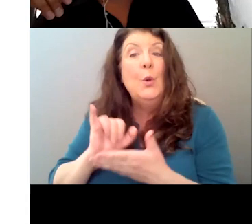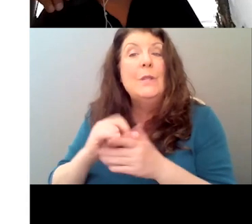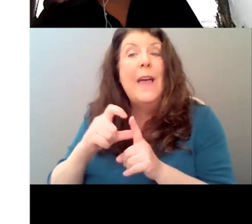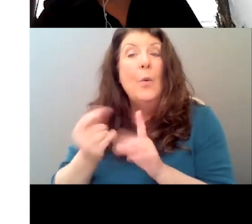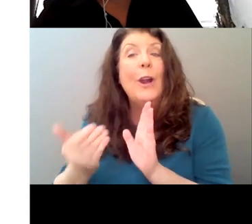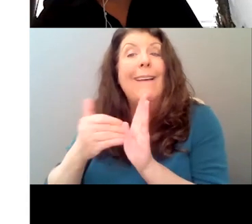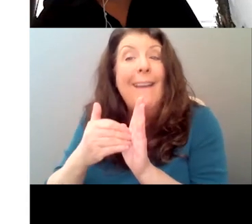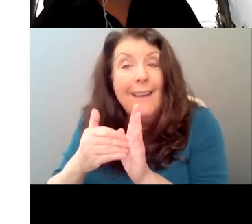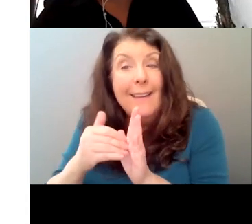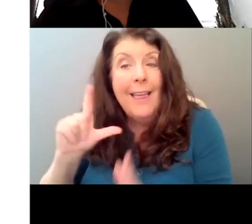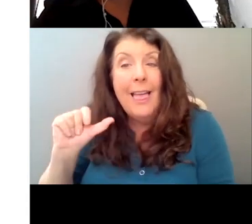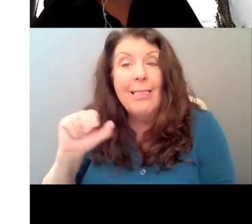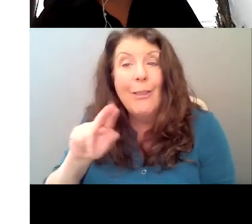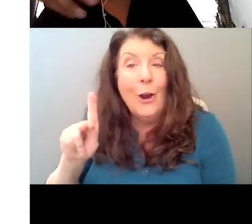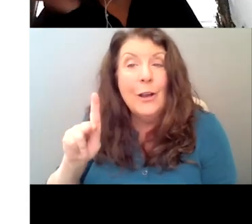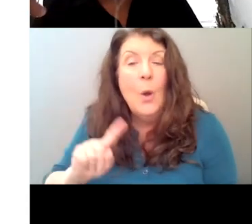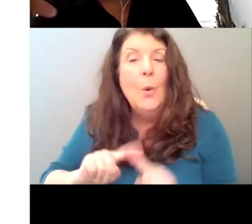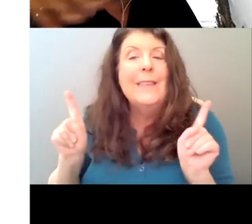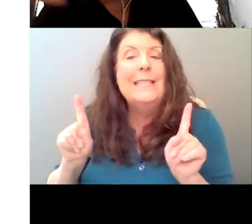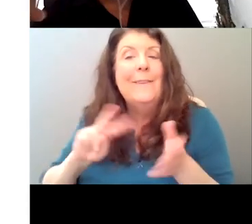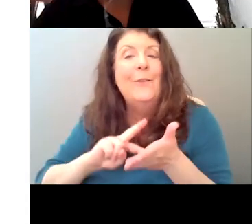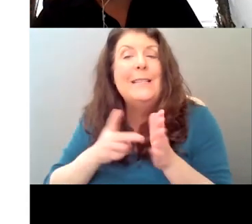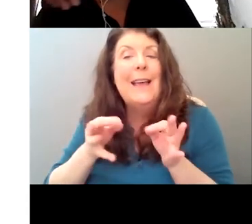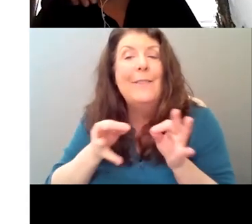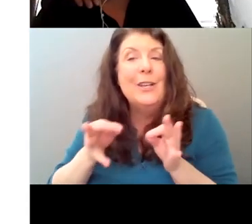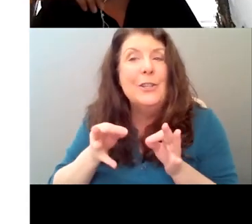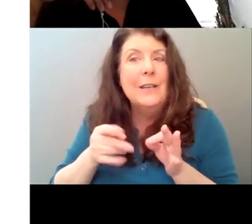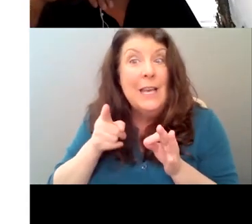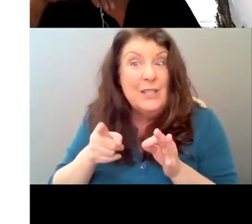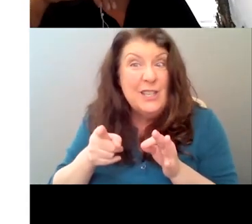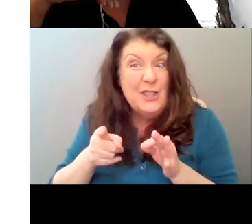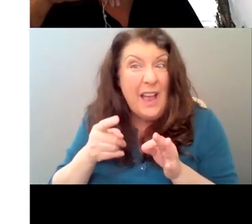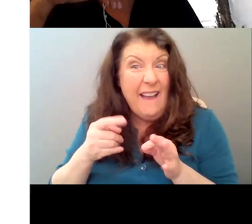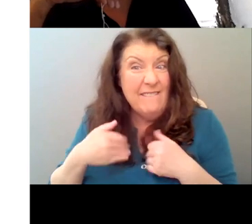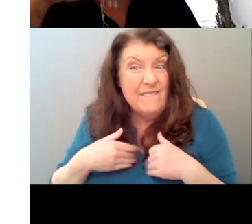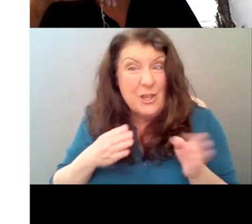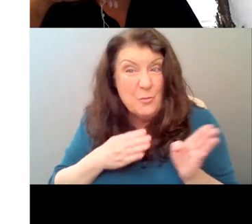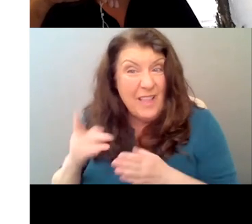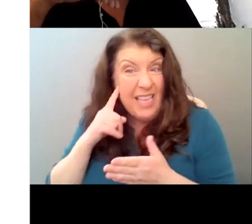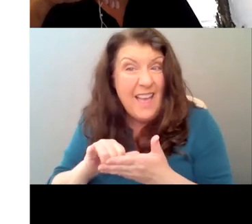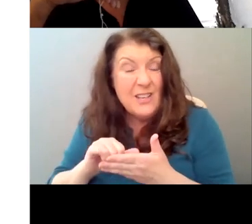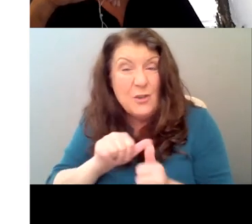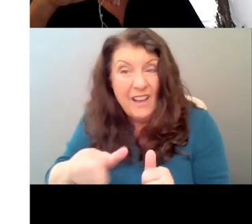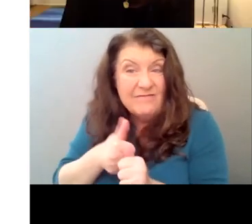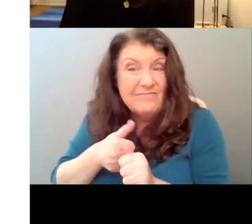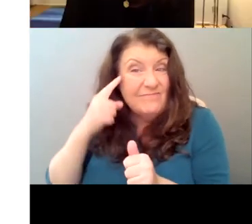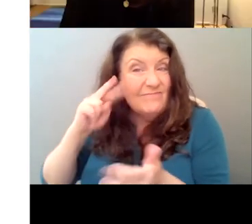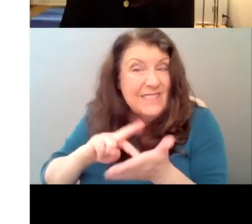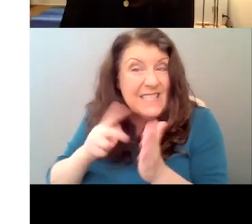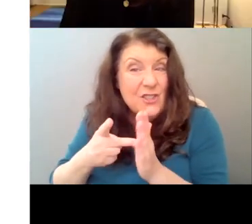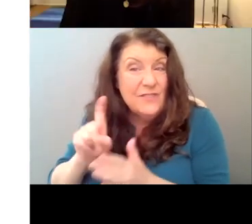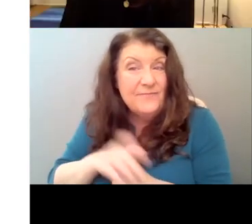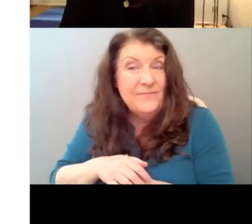word, uh, being used. And do you, did you have, what was your intention with that? Did you have any intention by doing that? Yeah. I mean, I